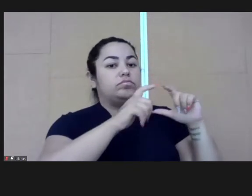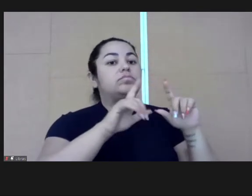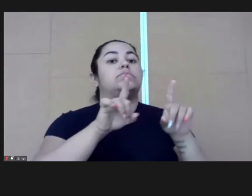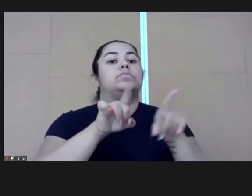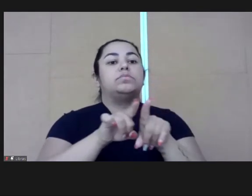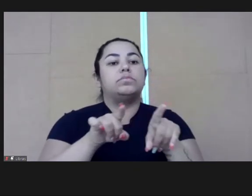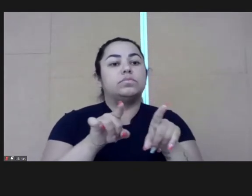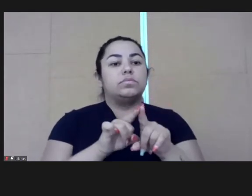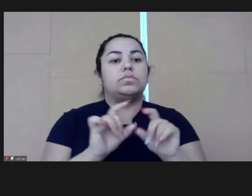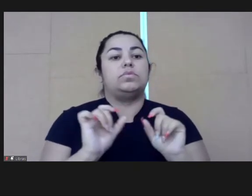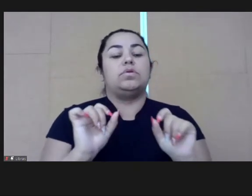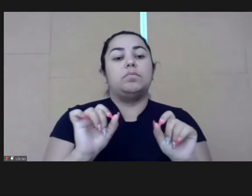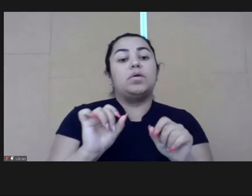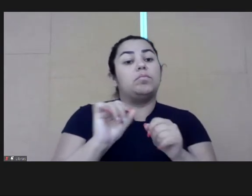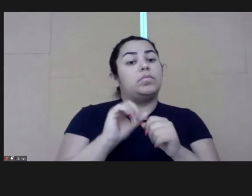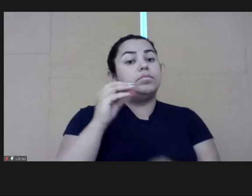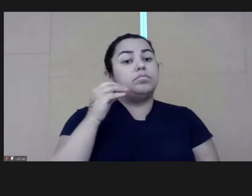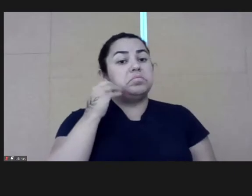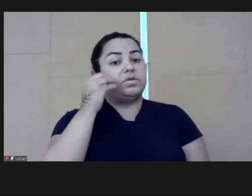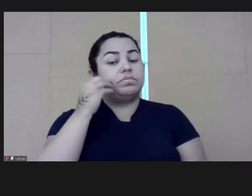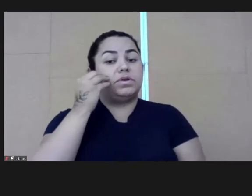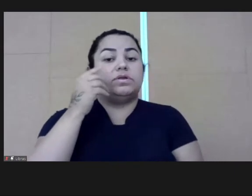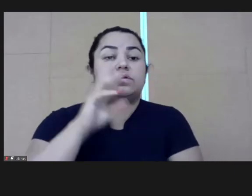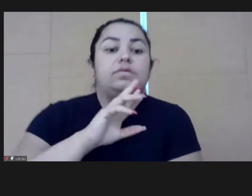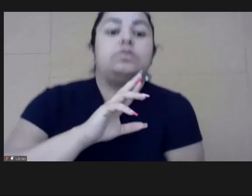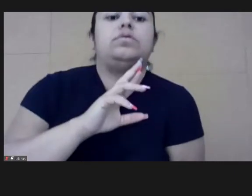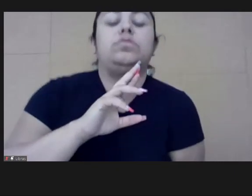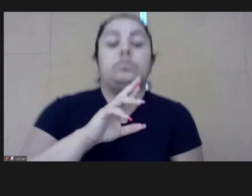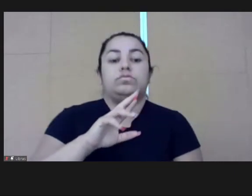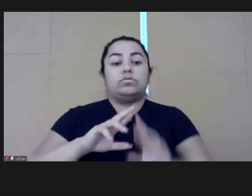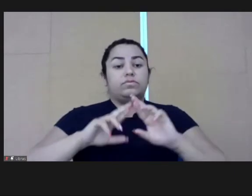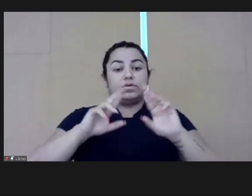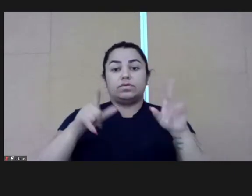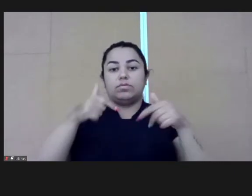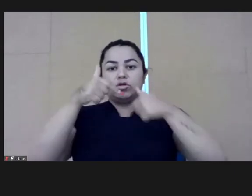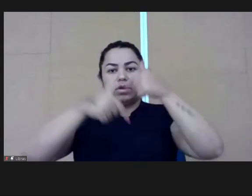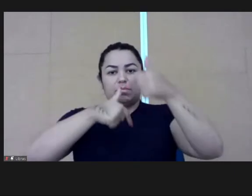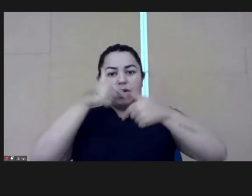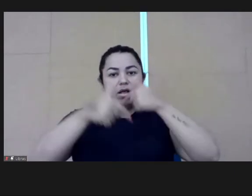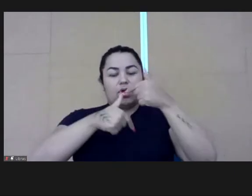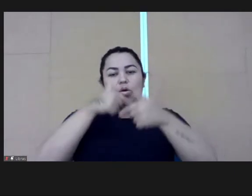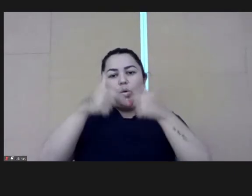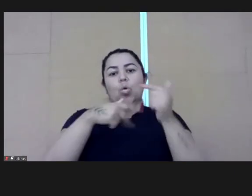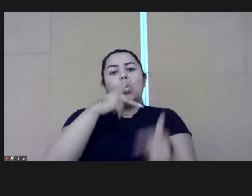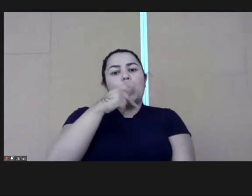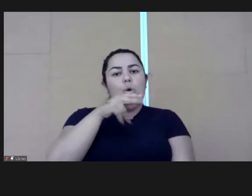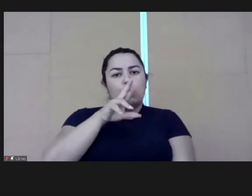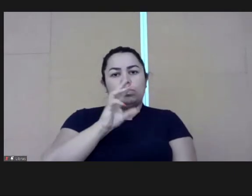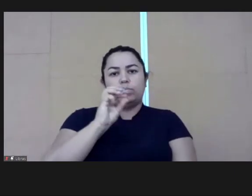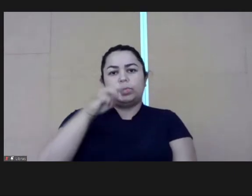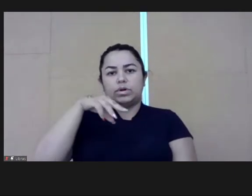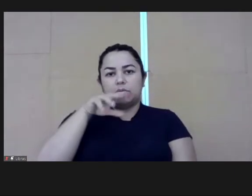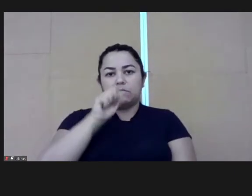model. And we started a new experience, a different experience to work with more robust